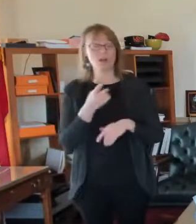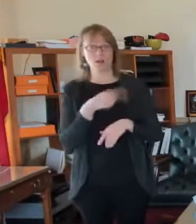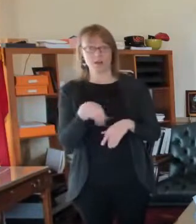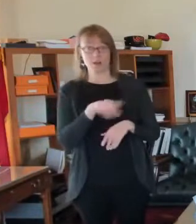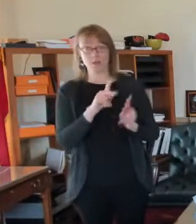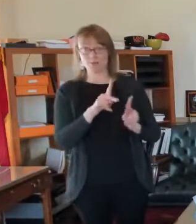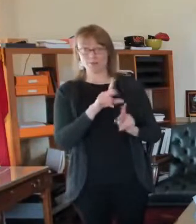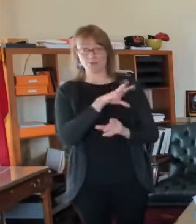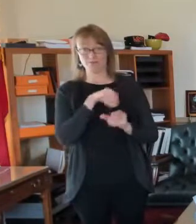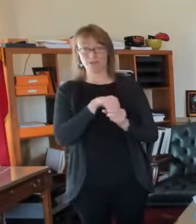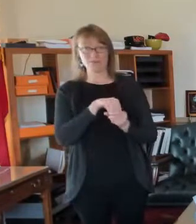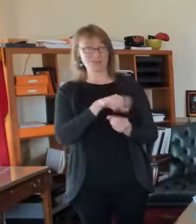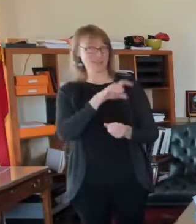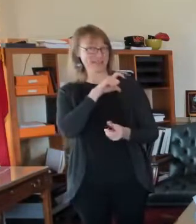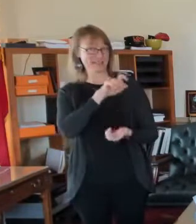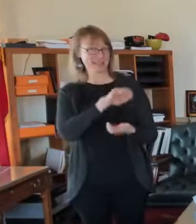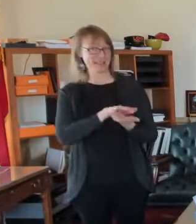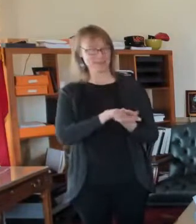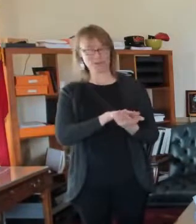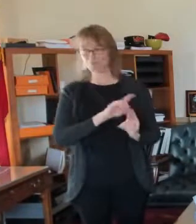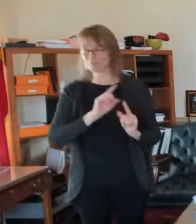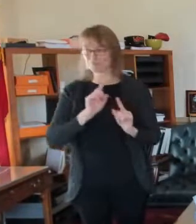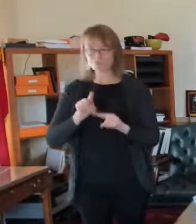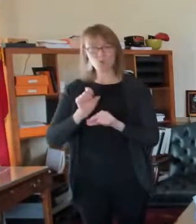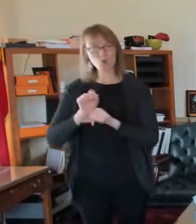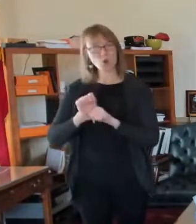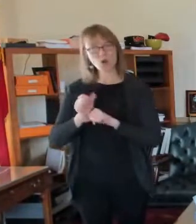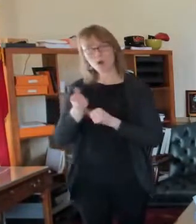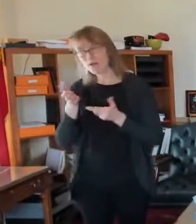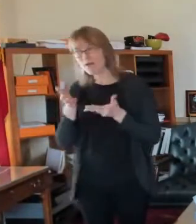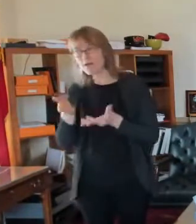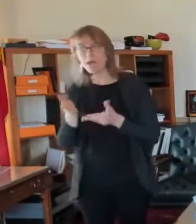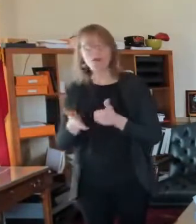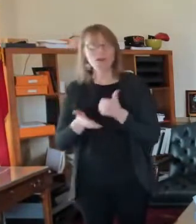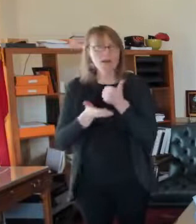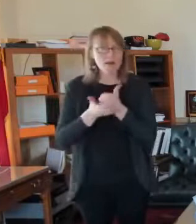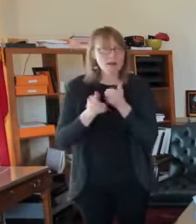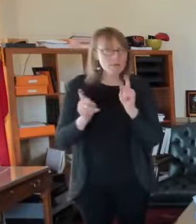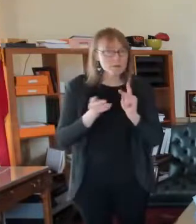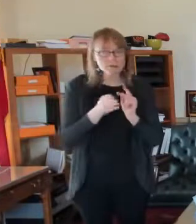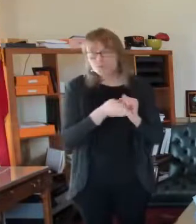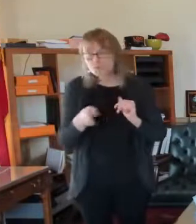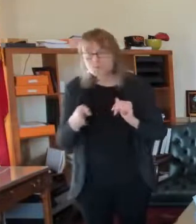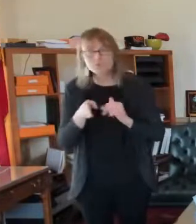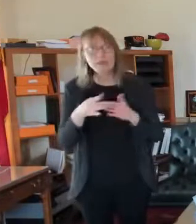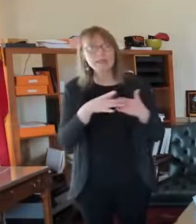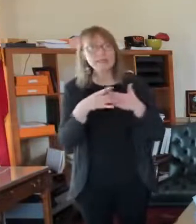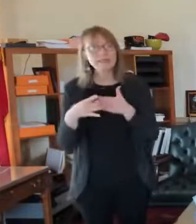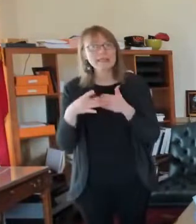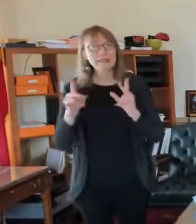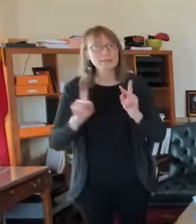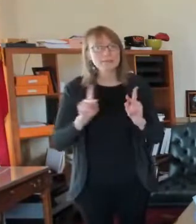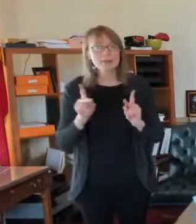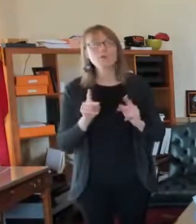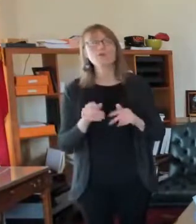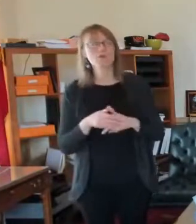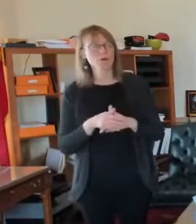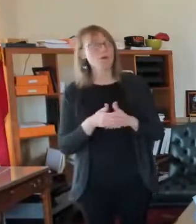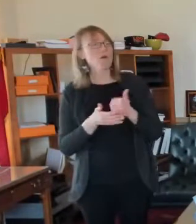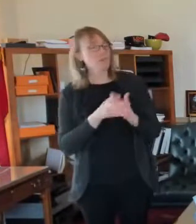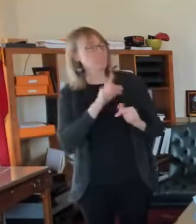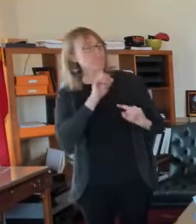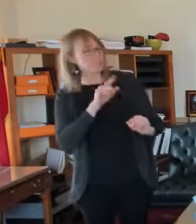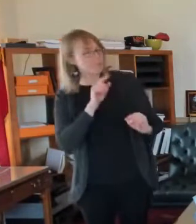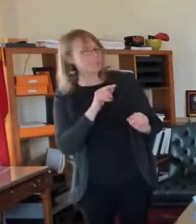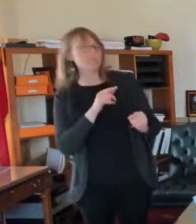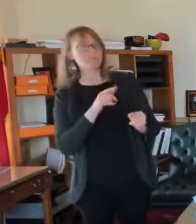work the vaccination event, help people as they come in, direct people, answer questions, all those kinds of things.